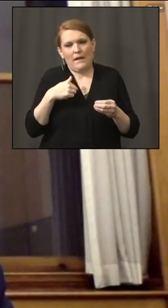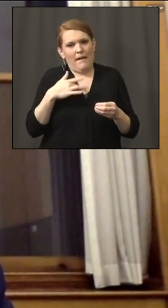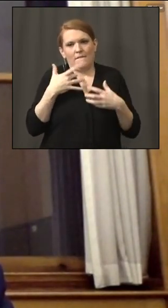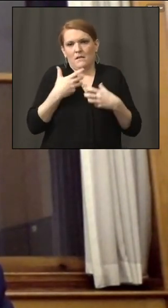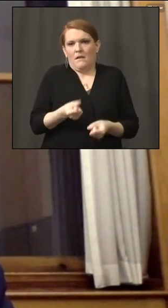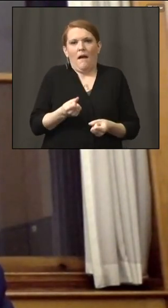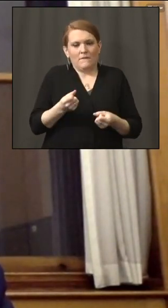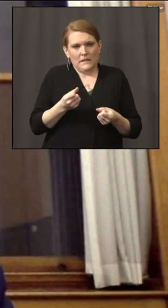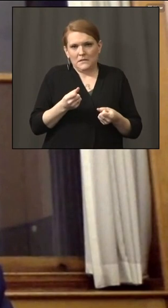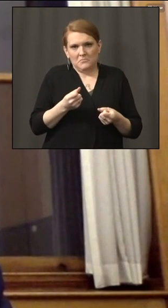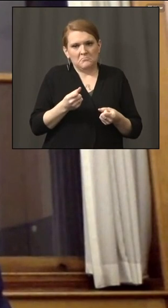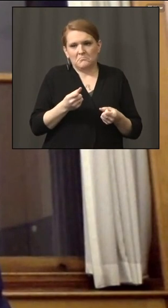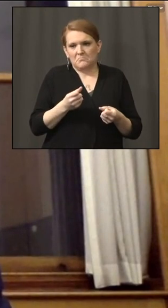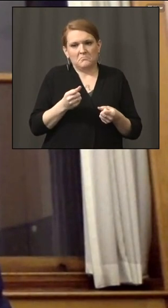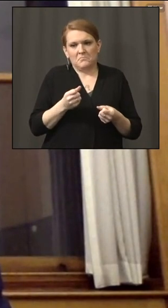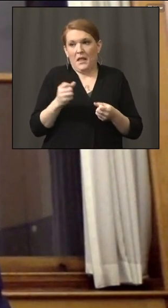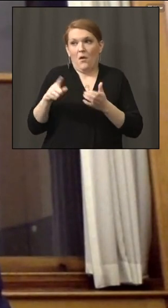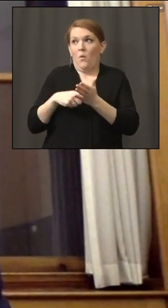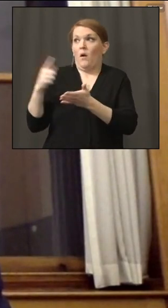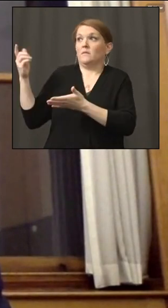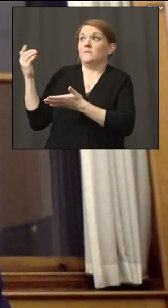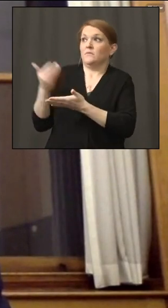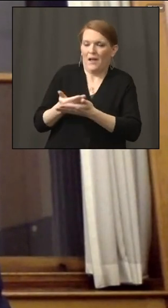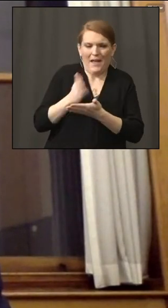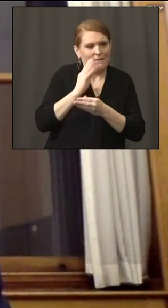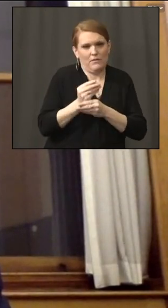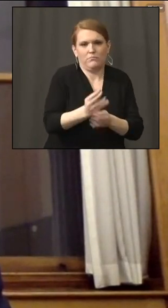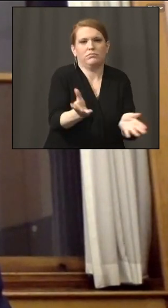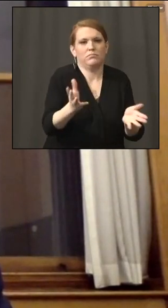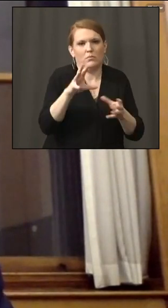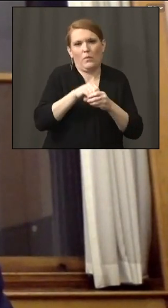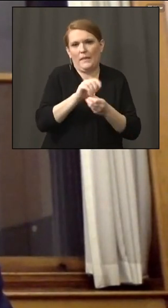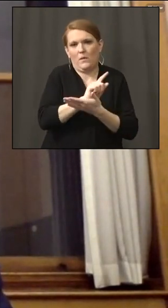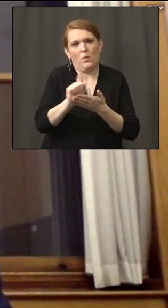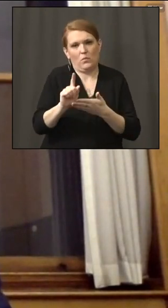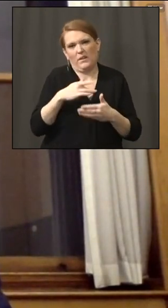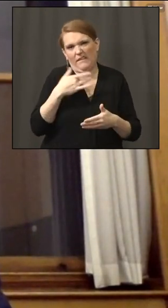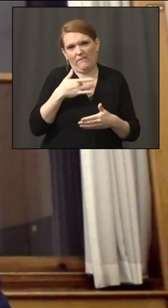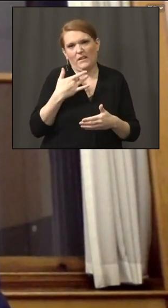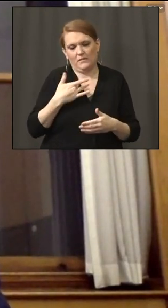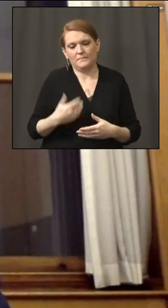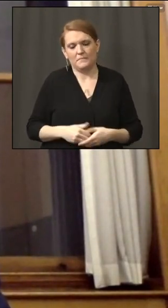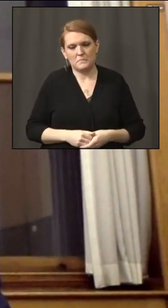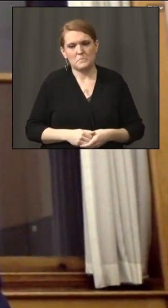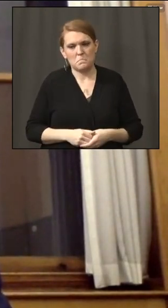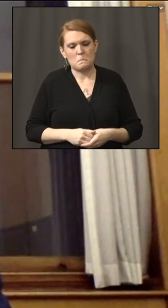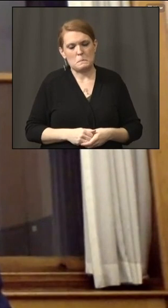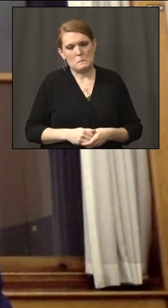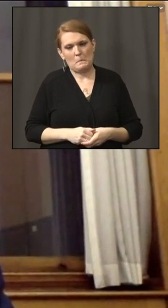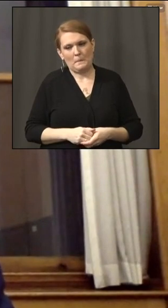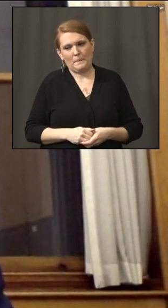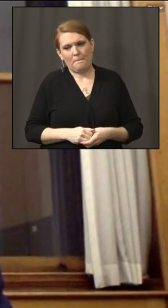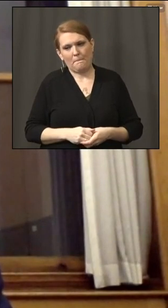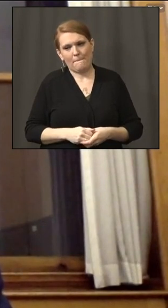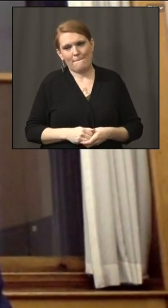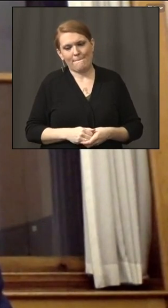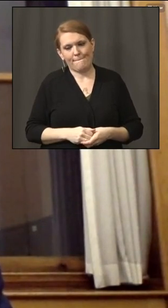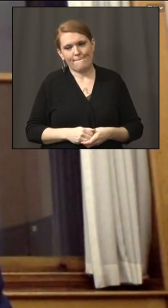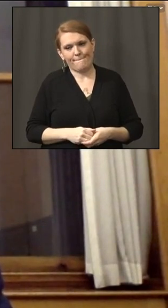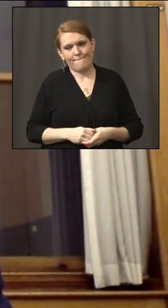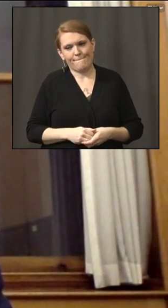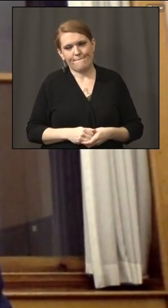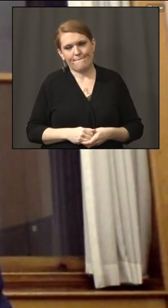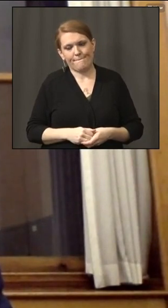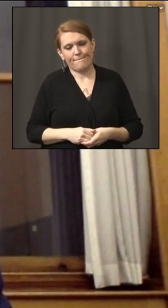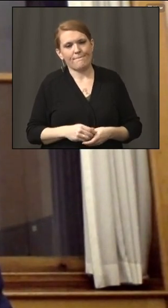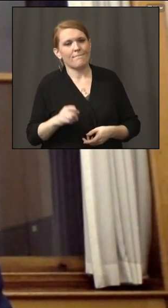administrating doses as quickly as they come into the state within that week. And I know there's a plan for the next phase